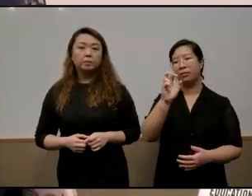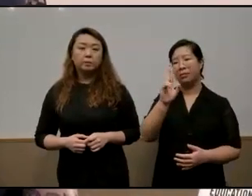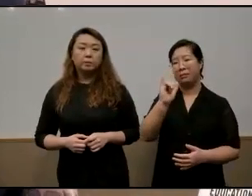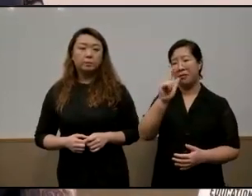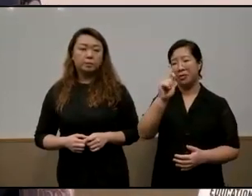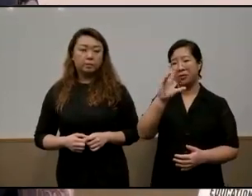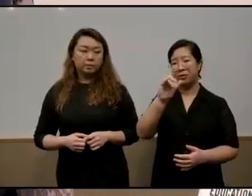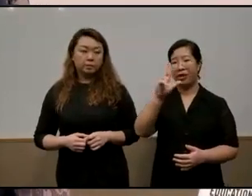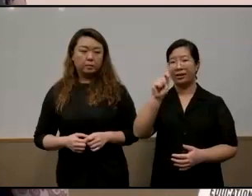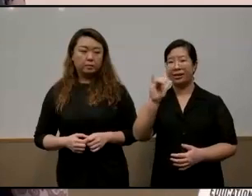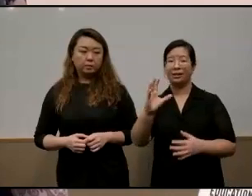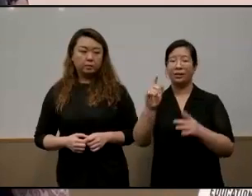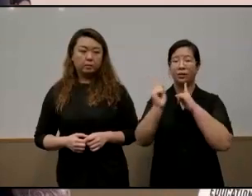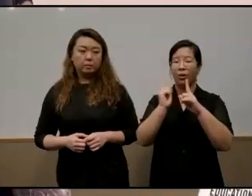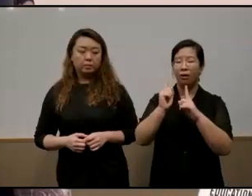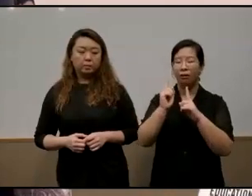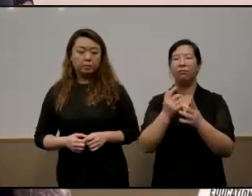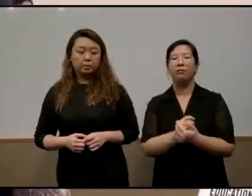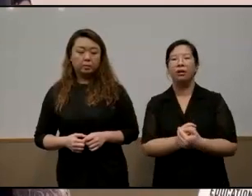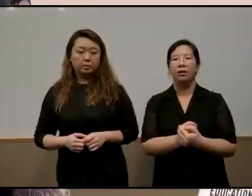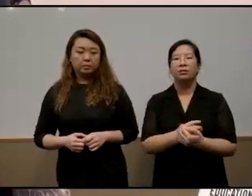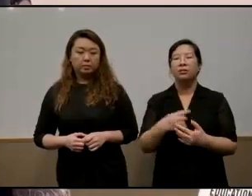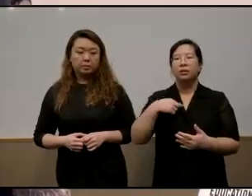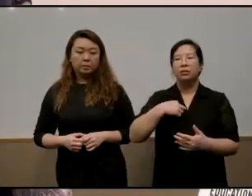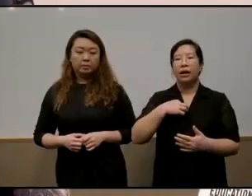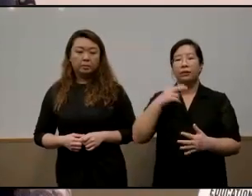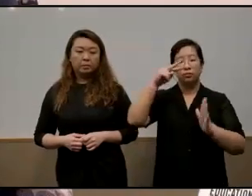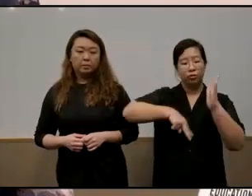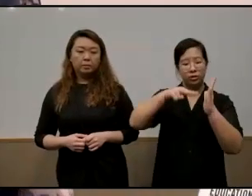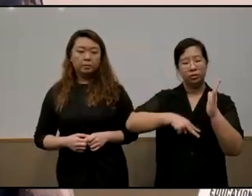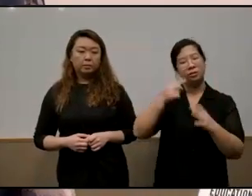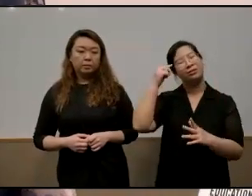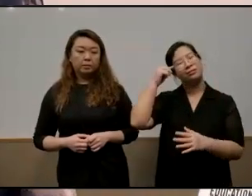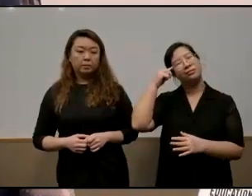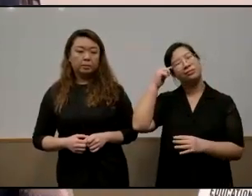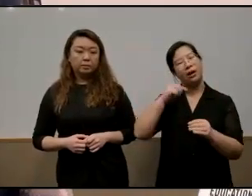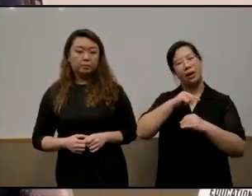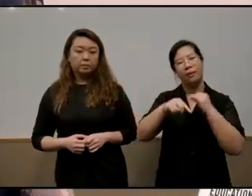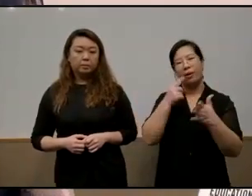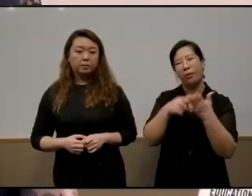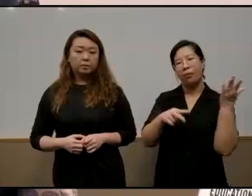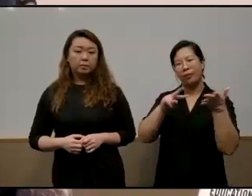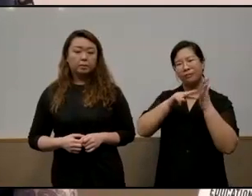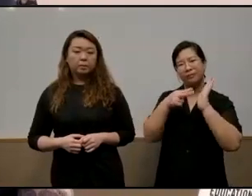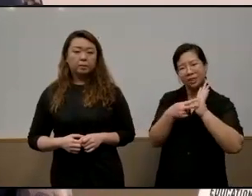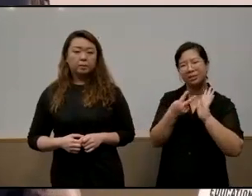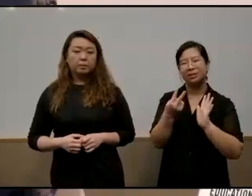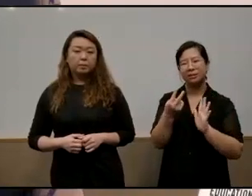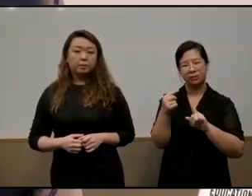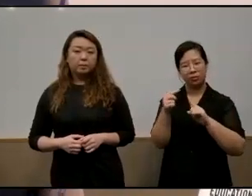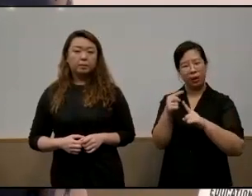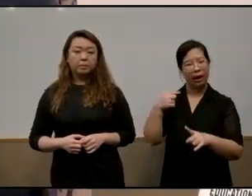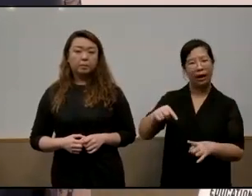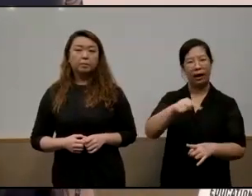so when i was reading this and i was thinking about what it means or what it should mean to